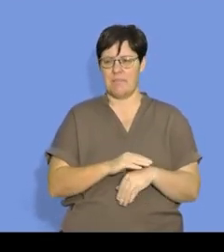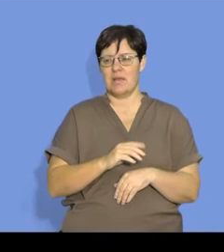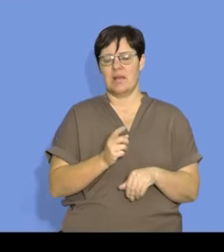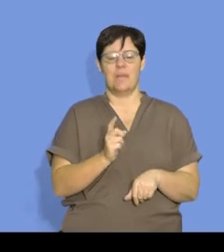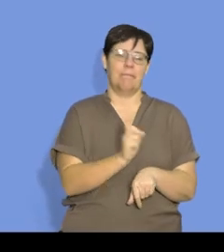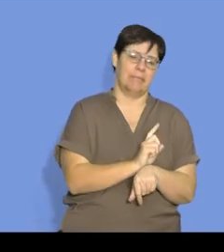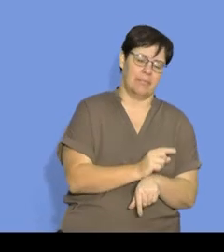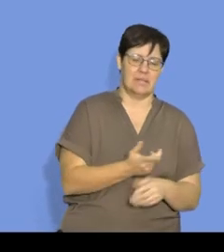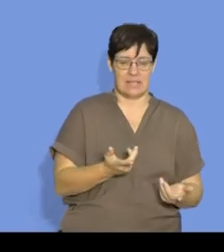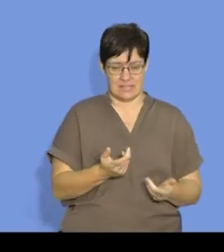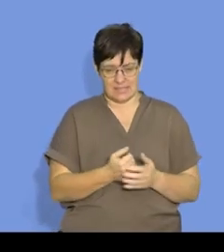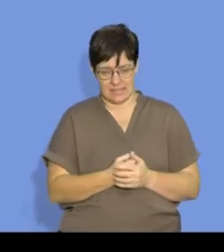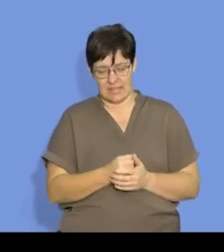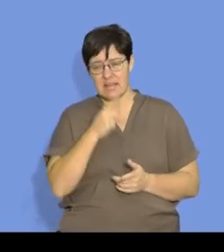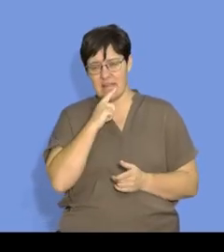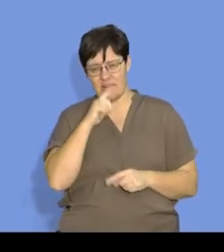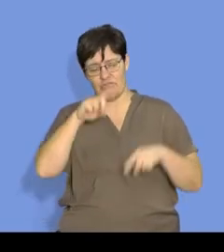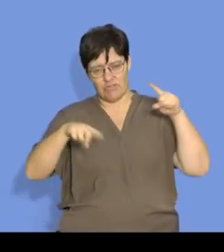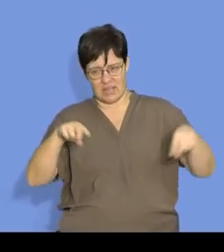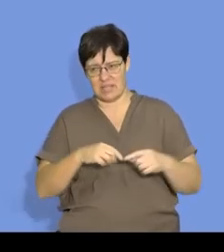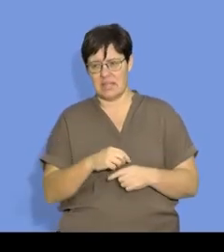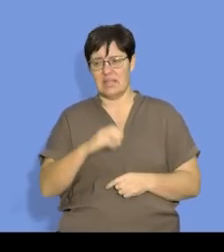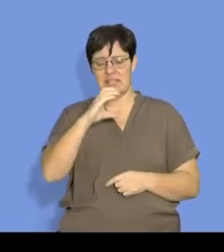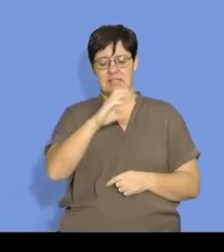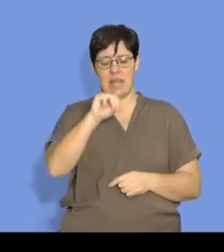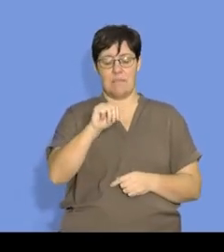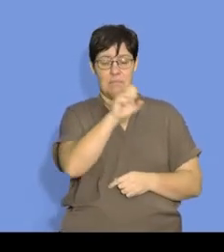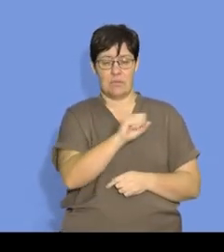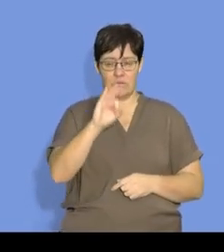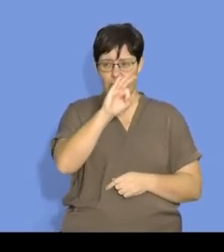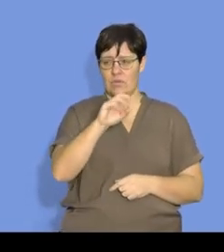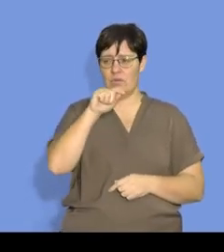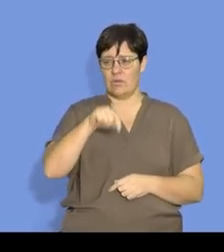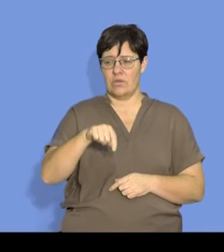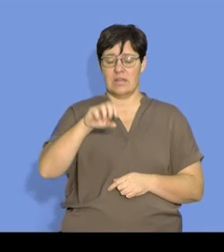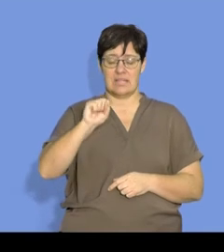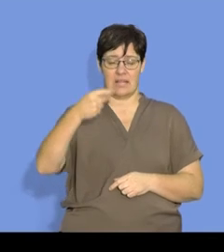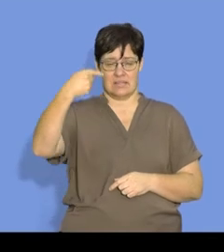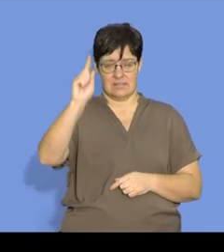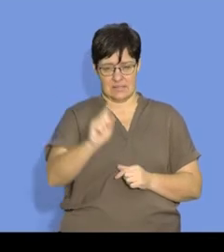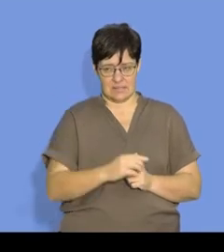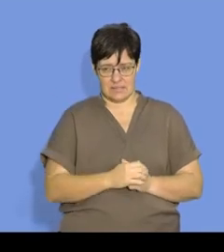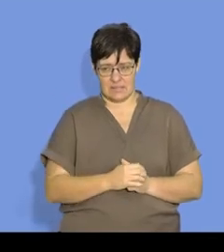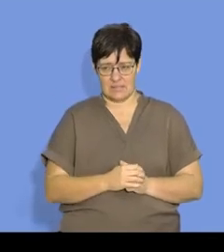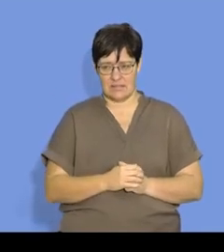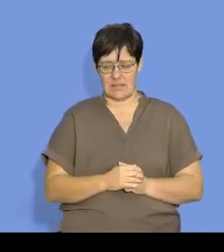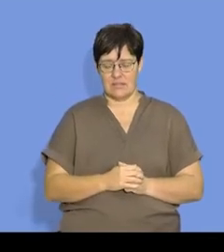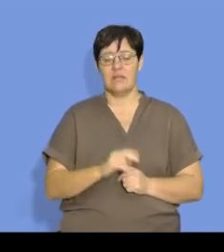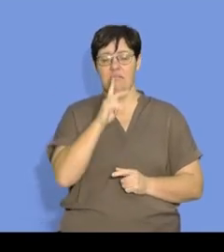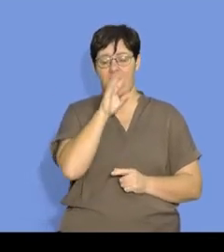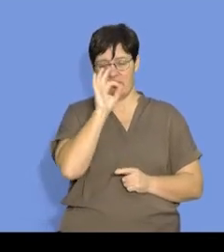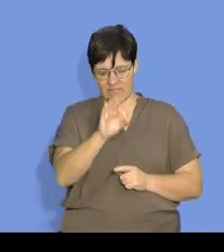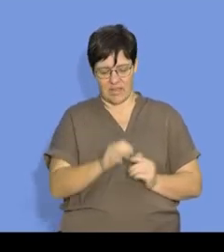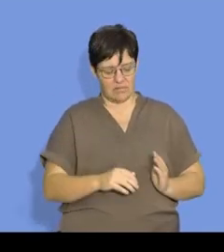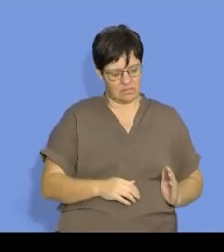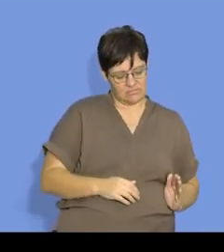seconds, and the rate is then centimeters cubed per second. Then, a typical graph